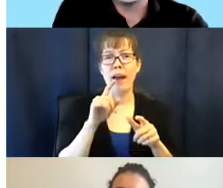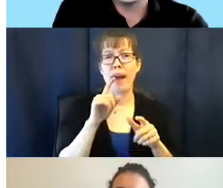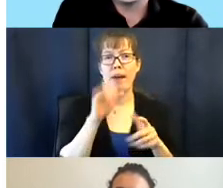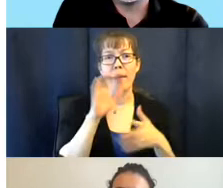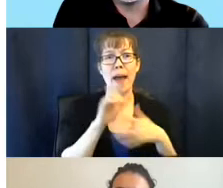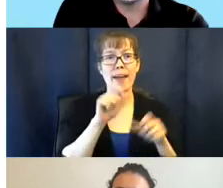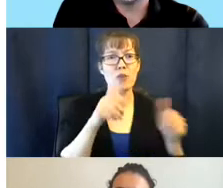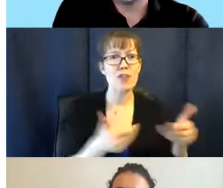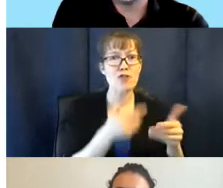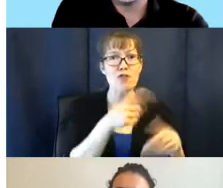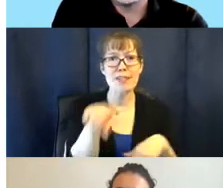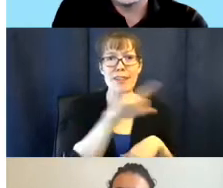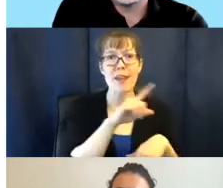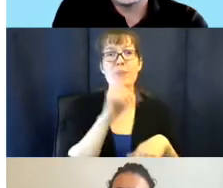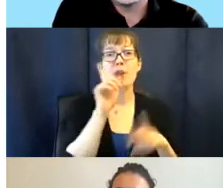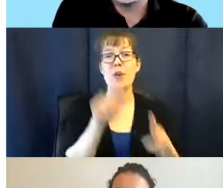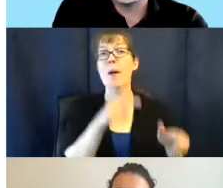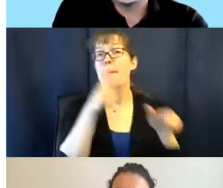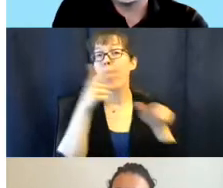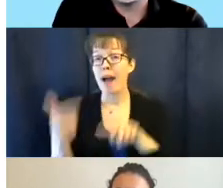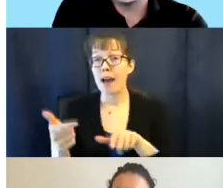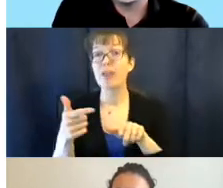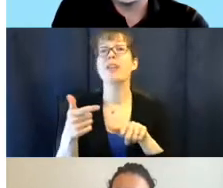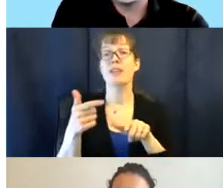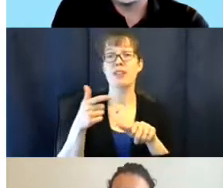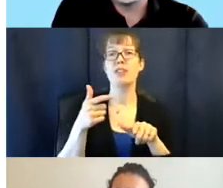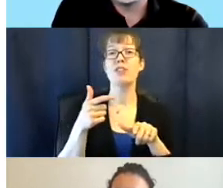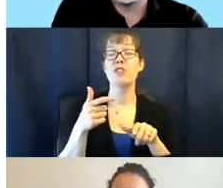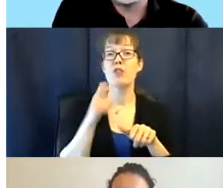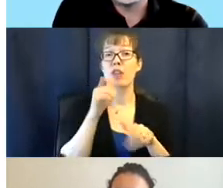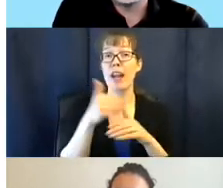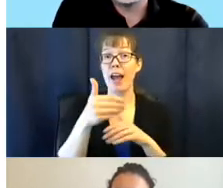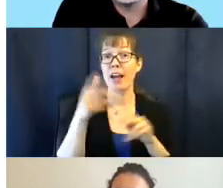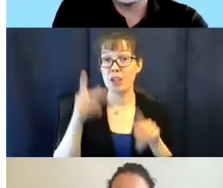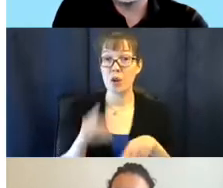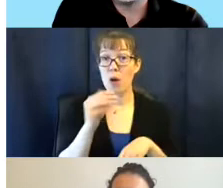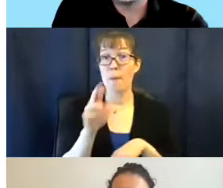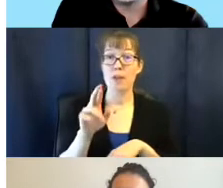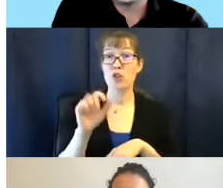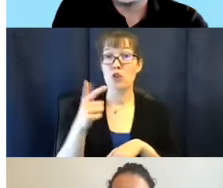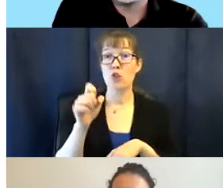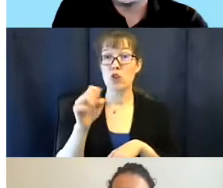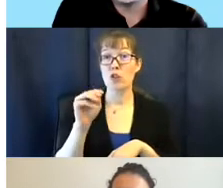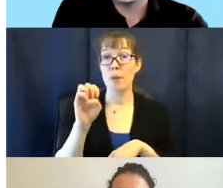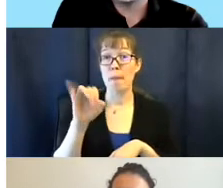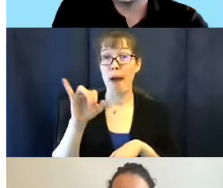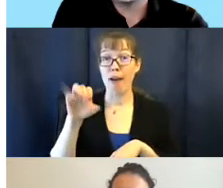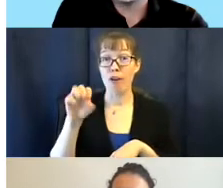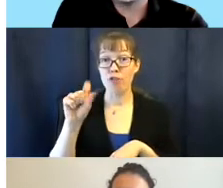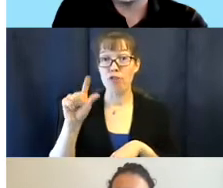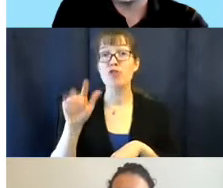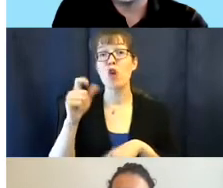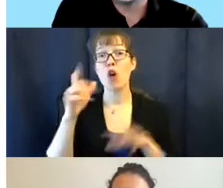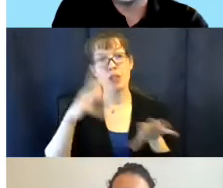pass it out to the grant manager, Mr. George Meyer. George, take it away. Thank